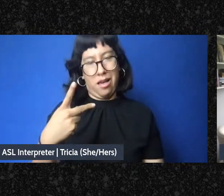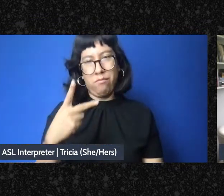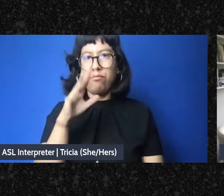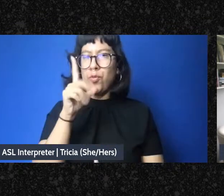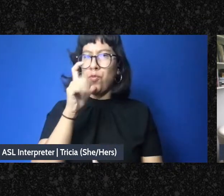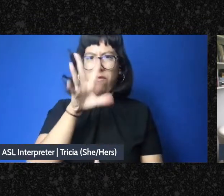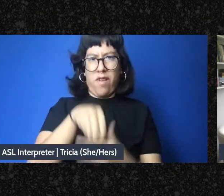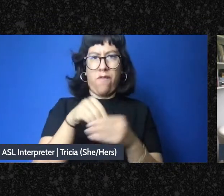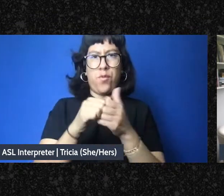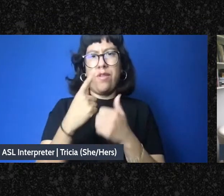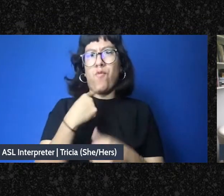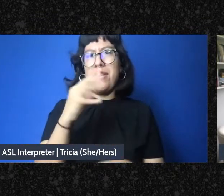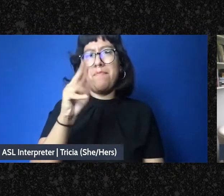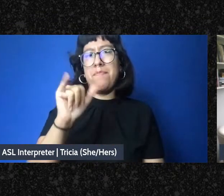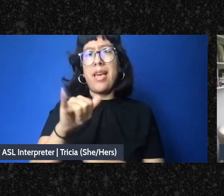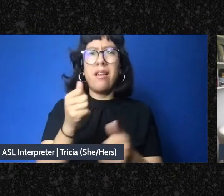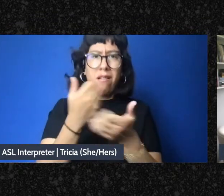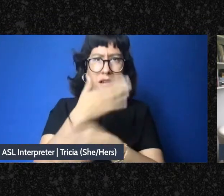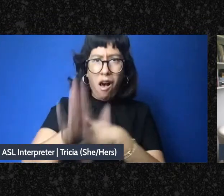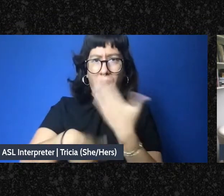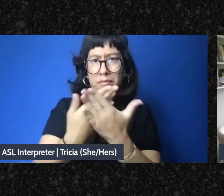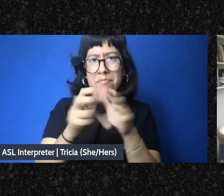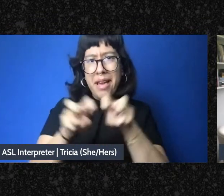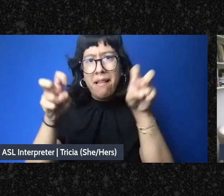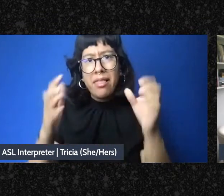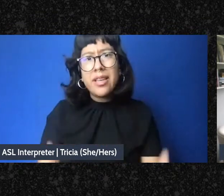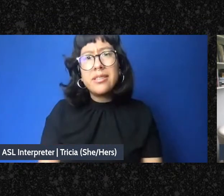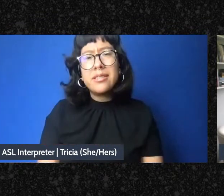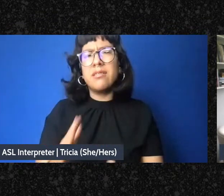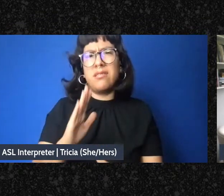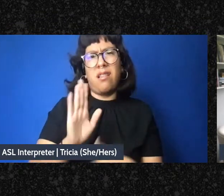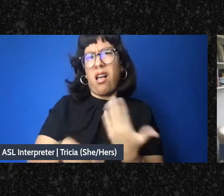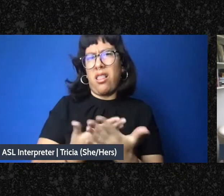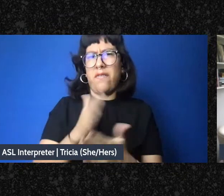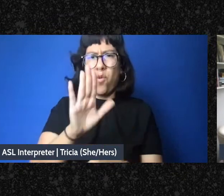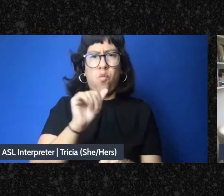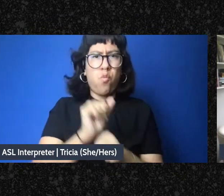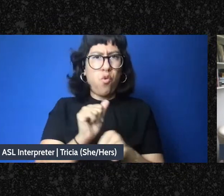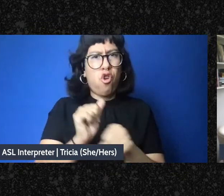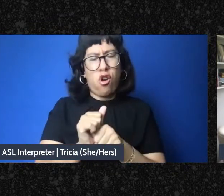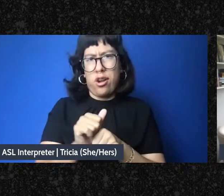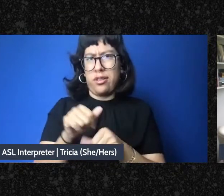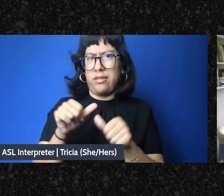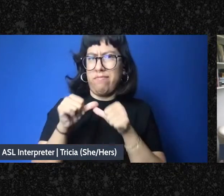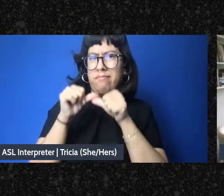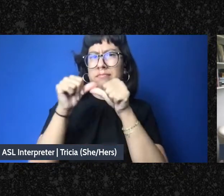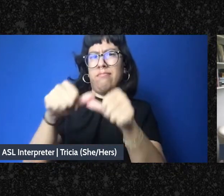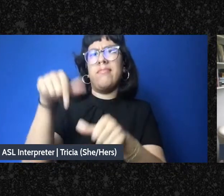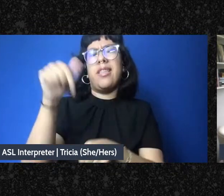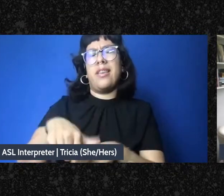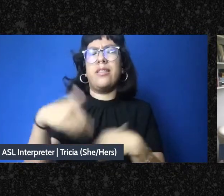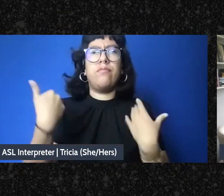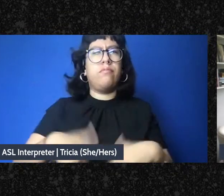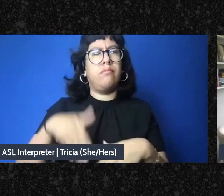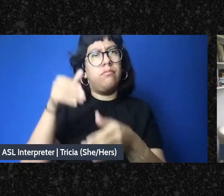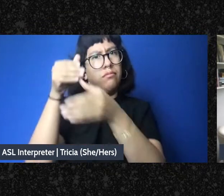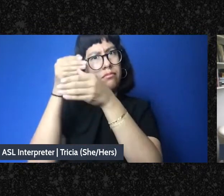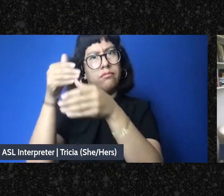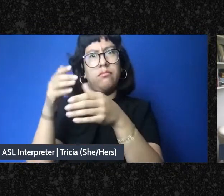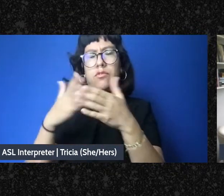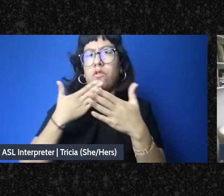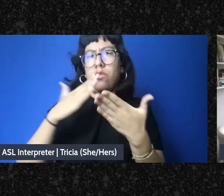everybody who's on the panel today for all the incredible work you're doing to create this intellectual community